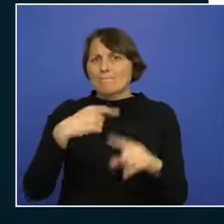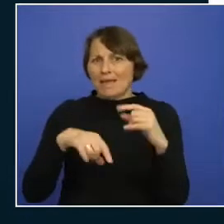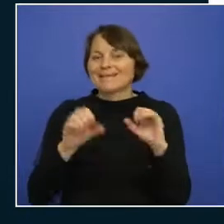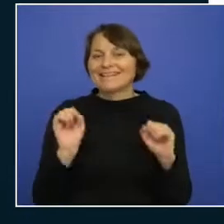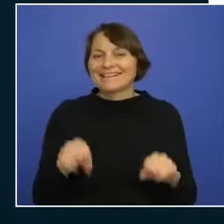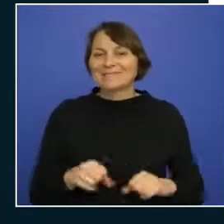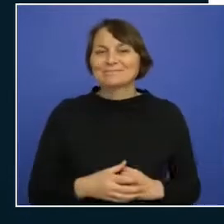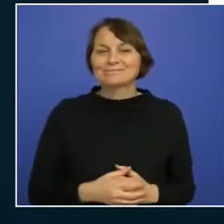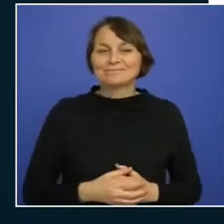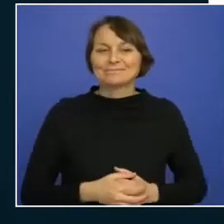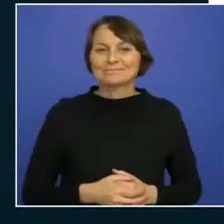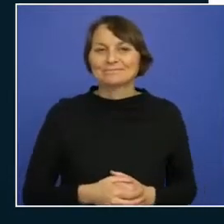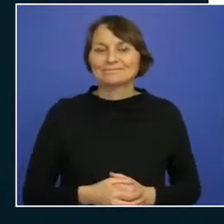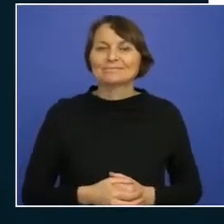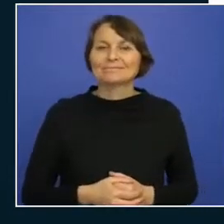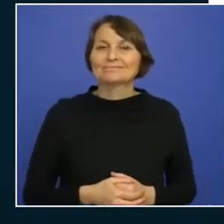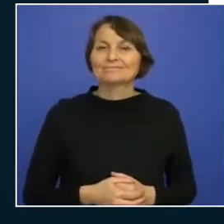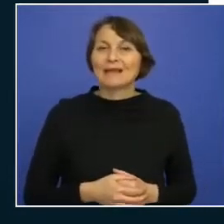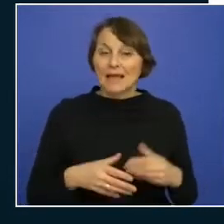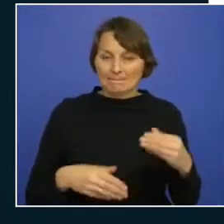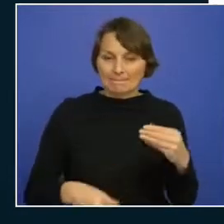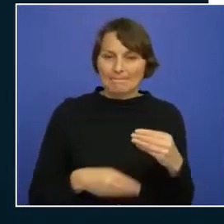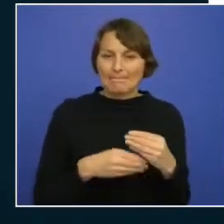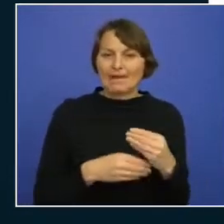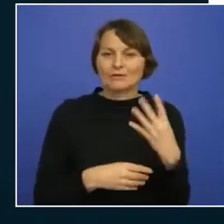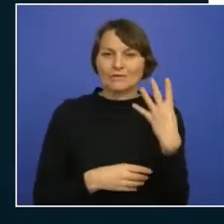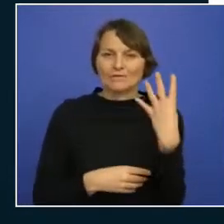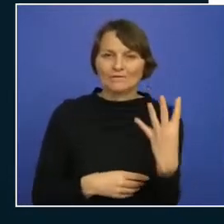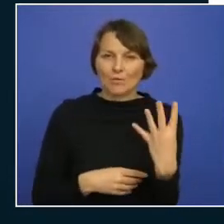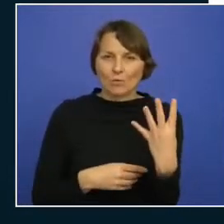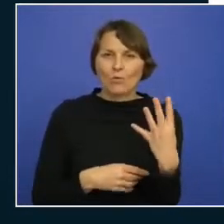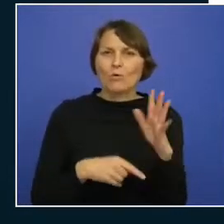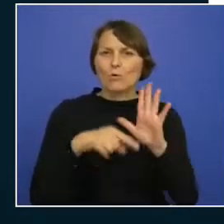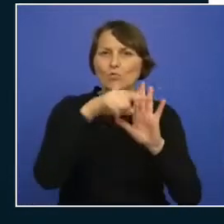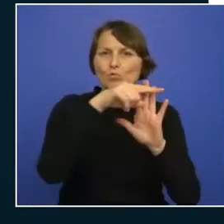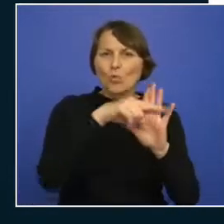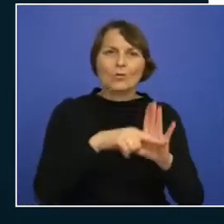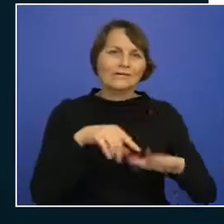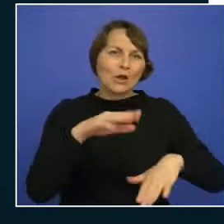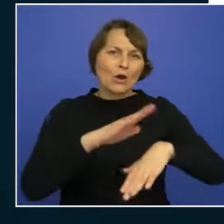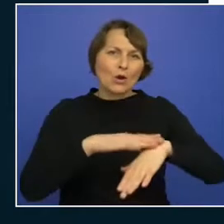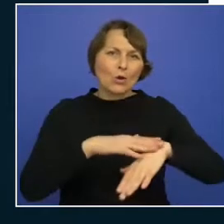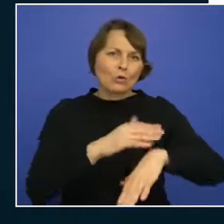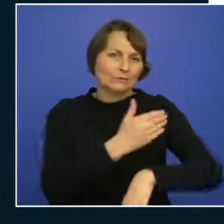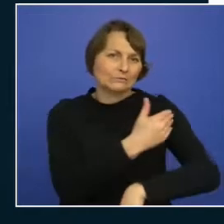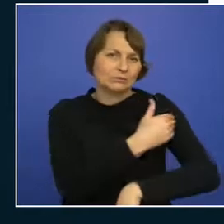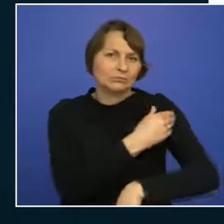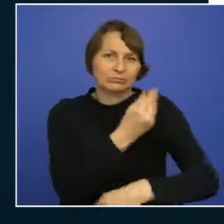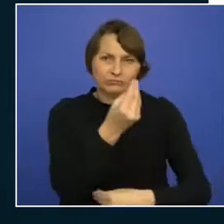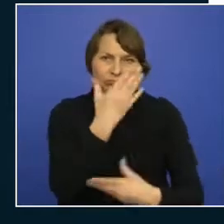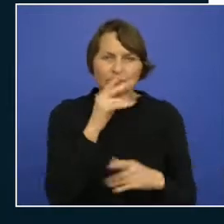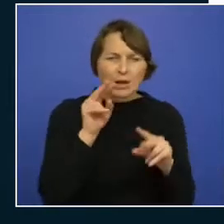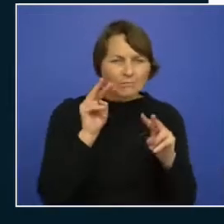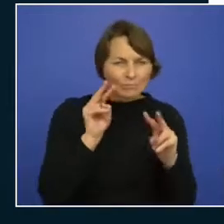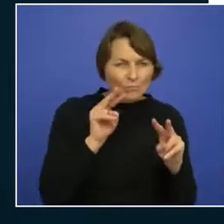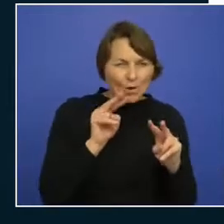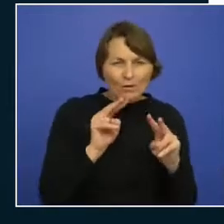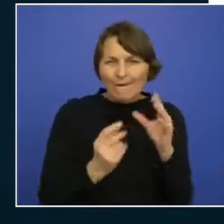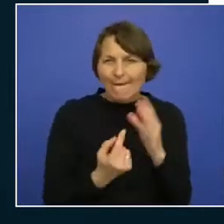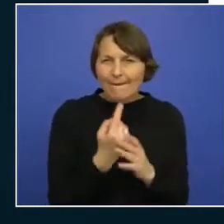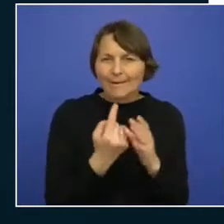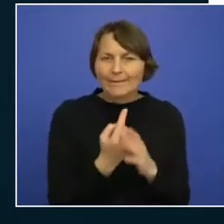and I added four Azure monitor alert rules to monitor your web application so let's